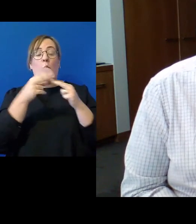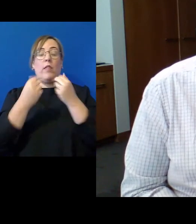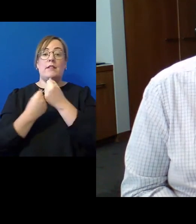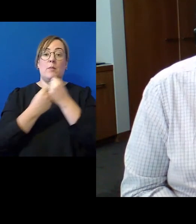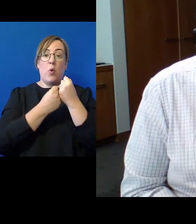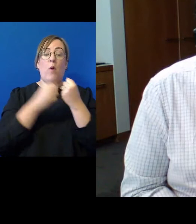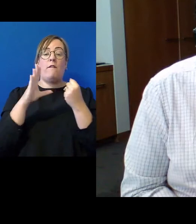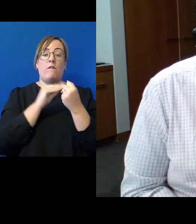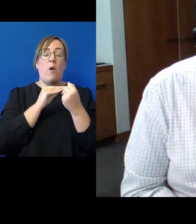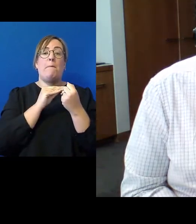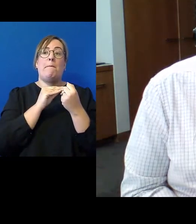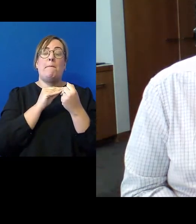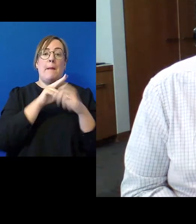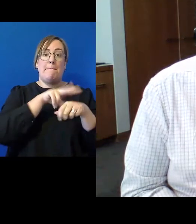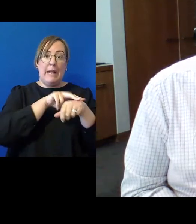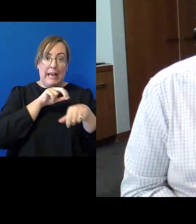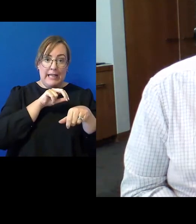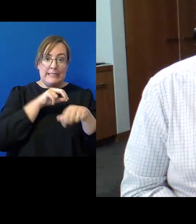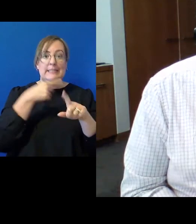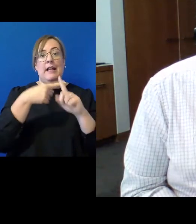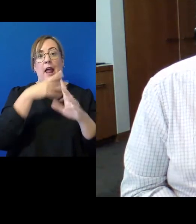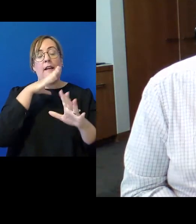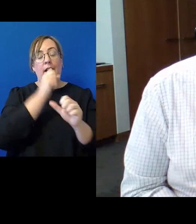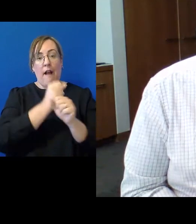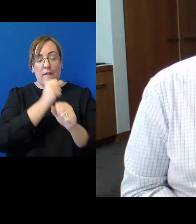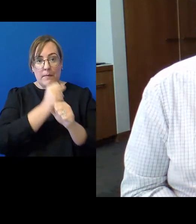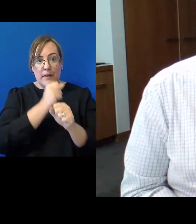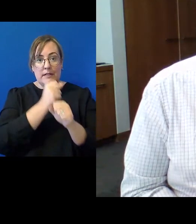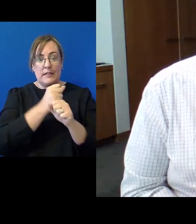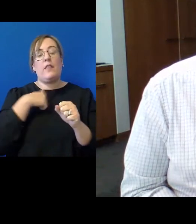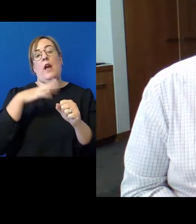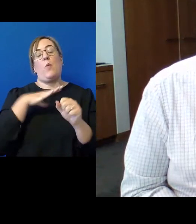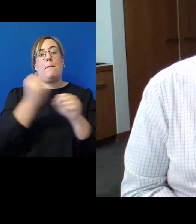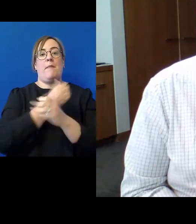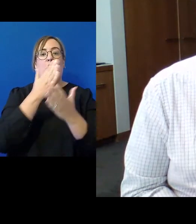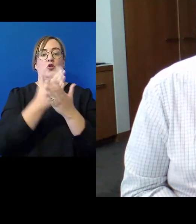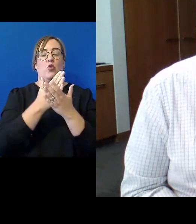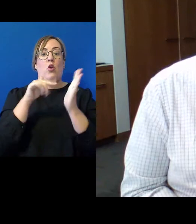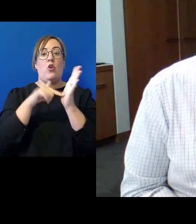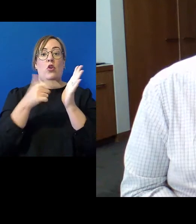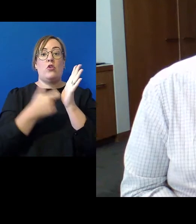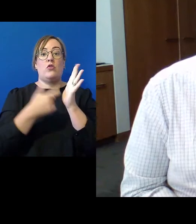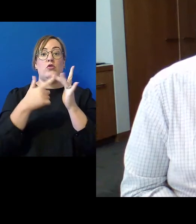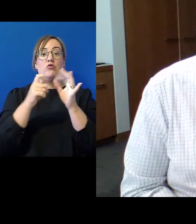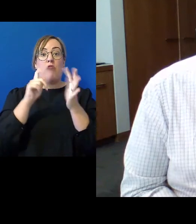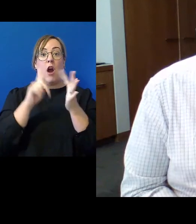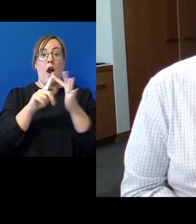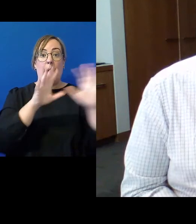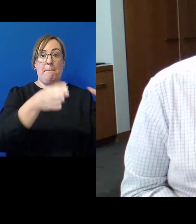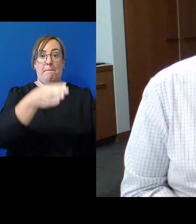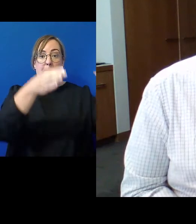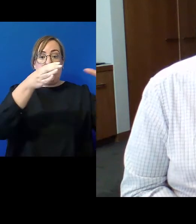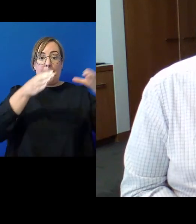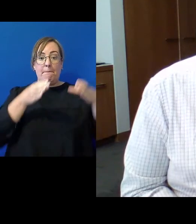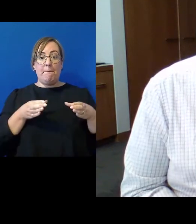ministry of corrections and the police wants to bring the tribes into the courtroom to